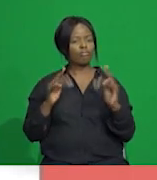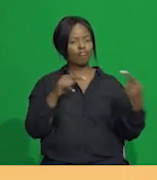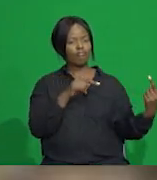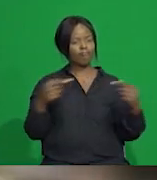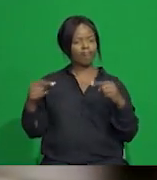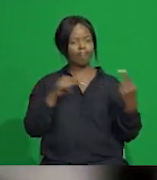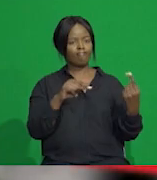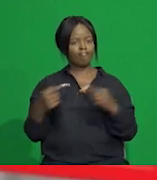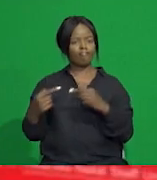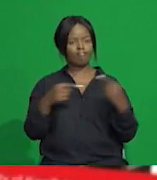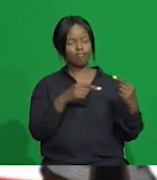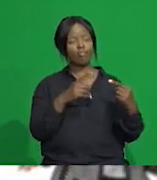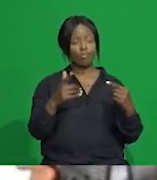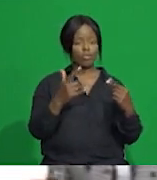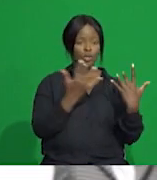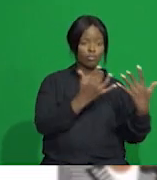online presentations.